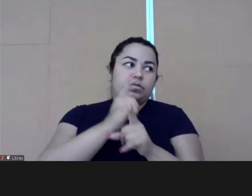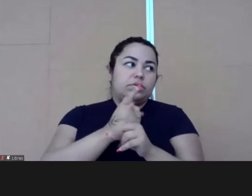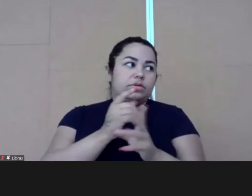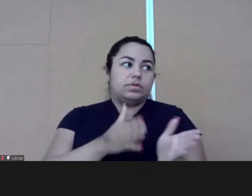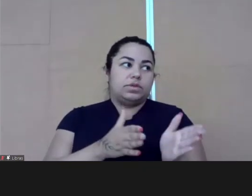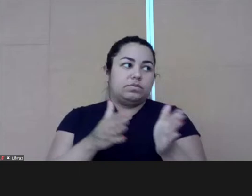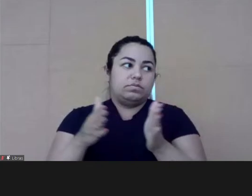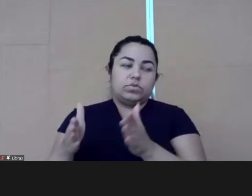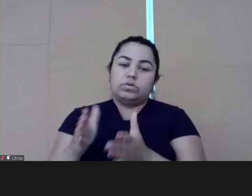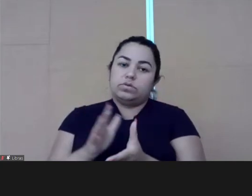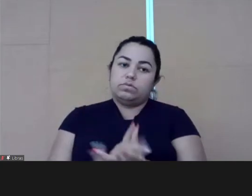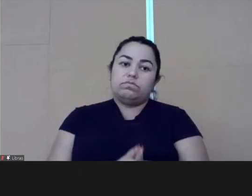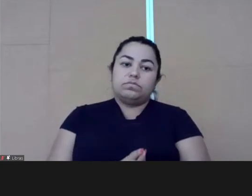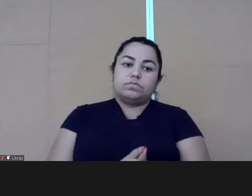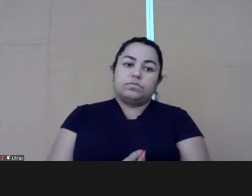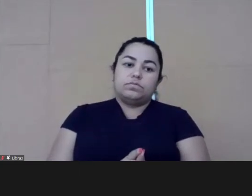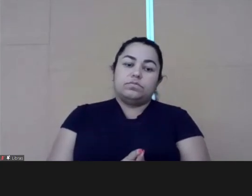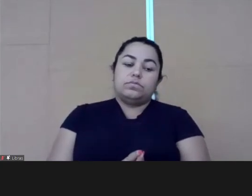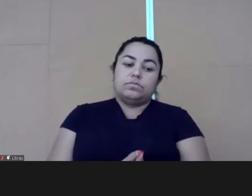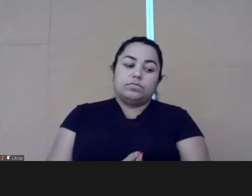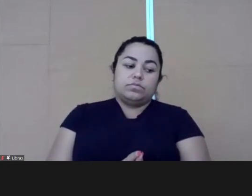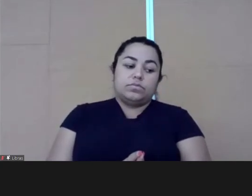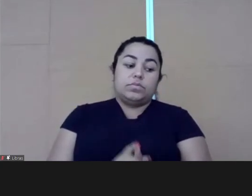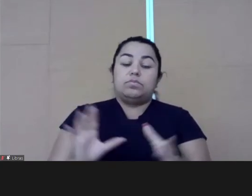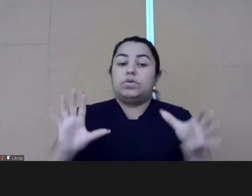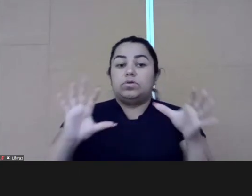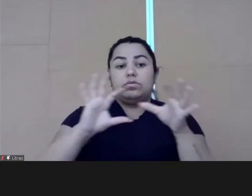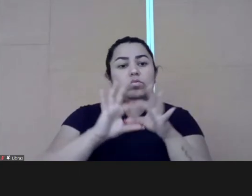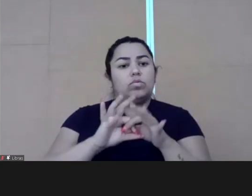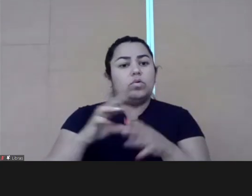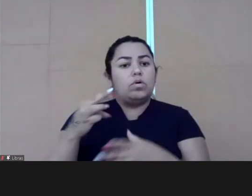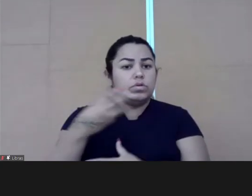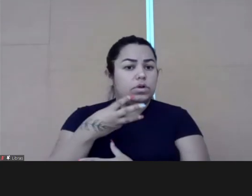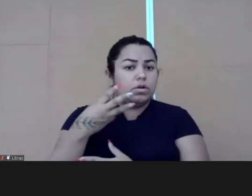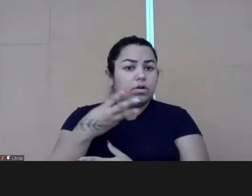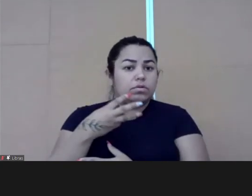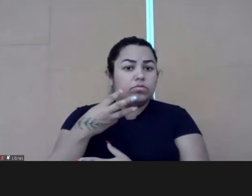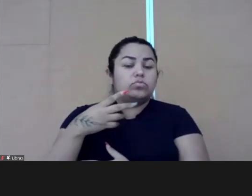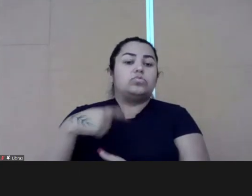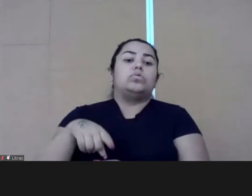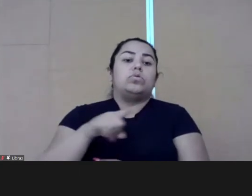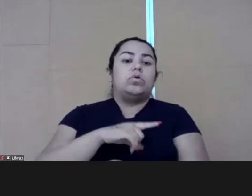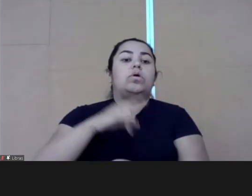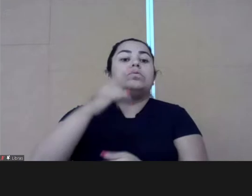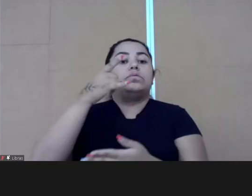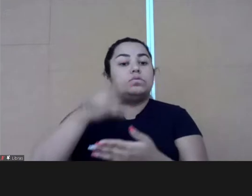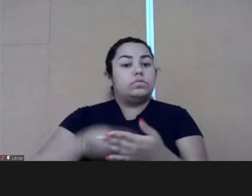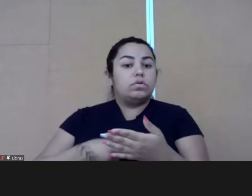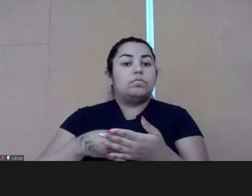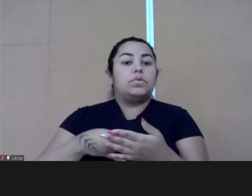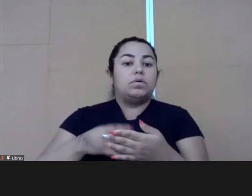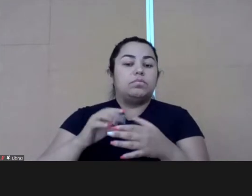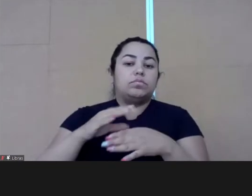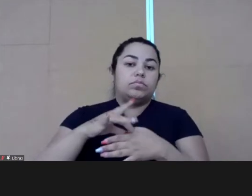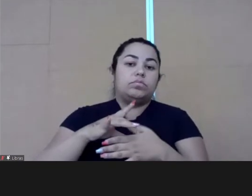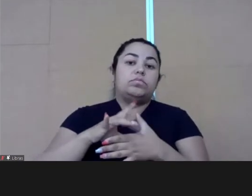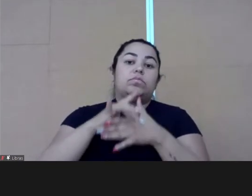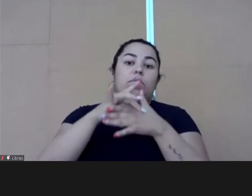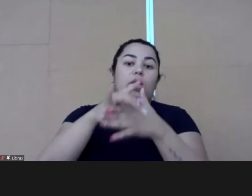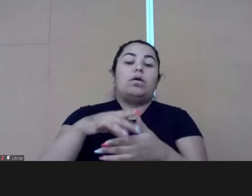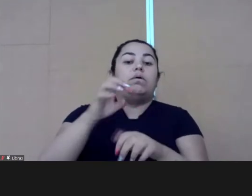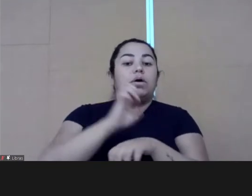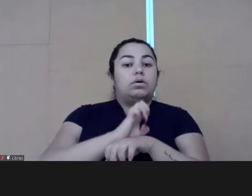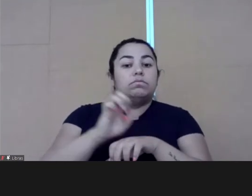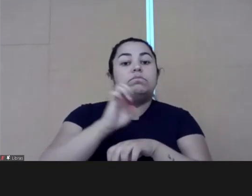before finding this process. And this connects with the third point of our policy